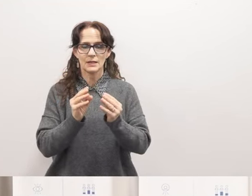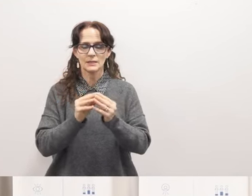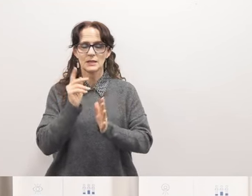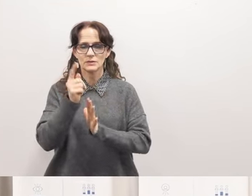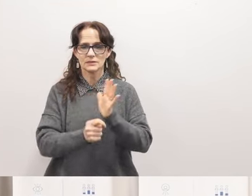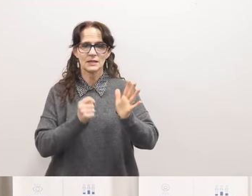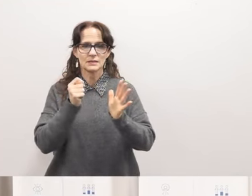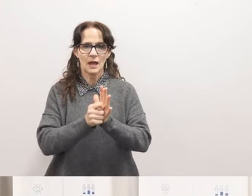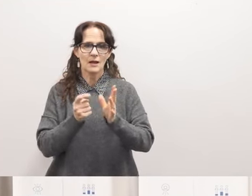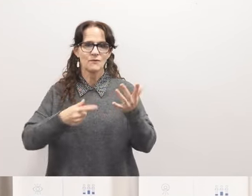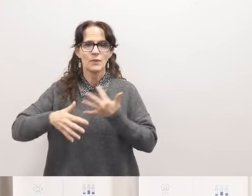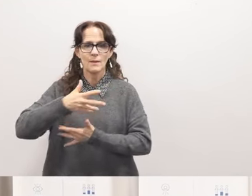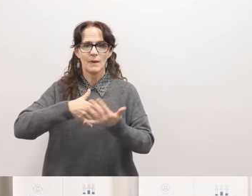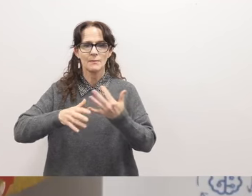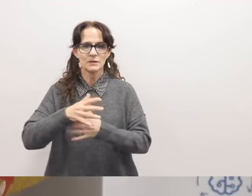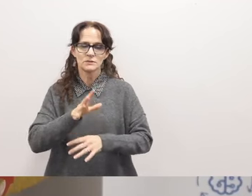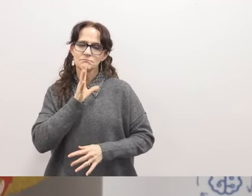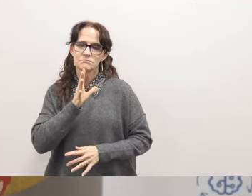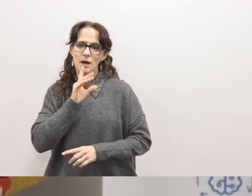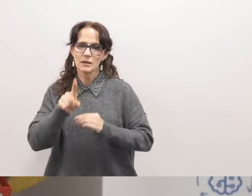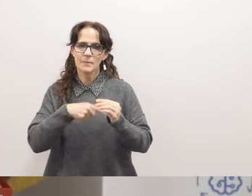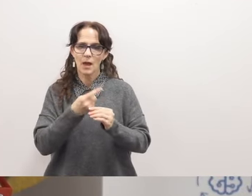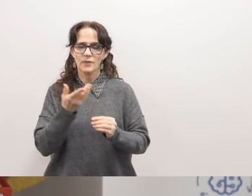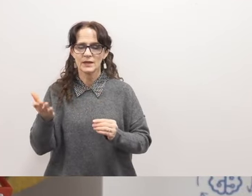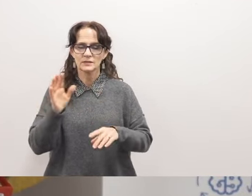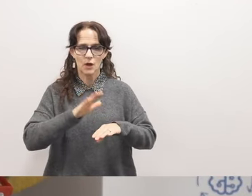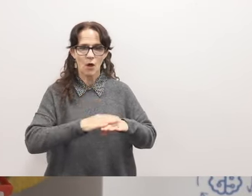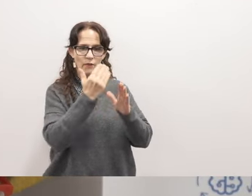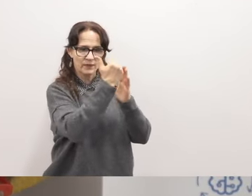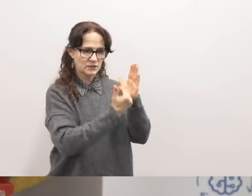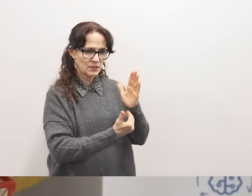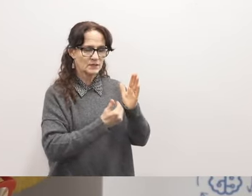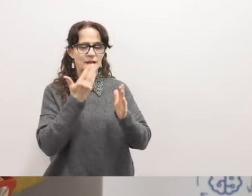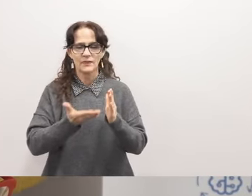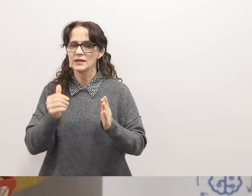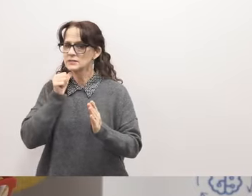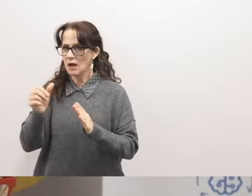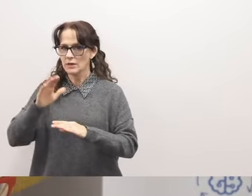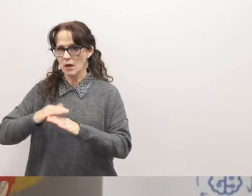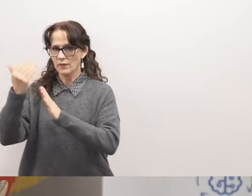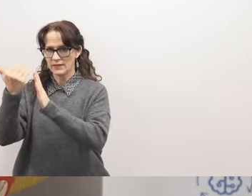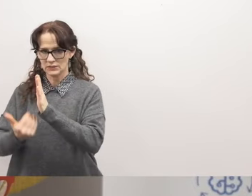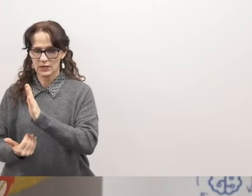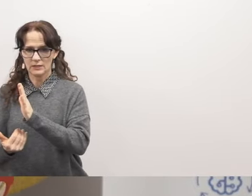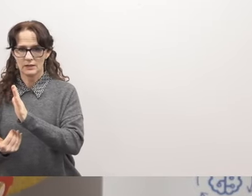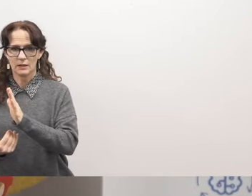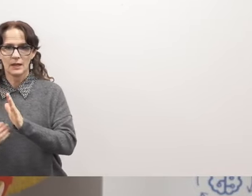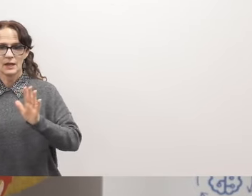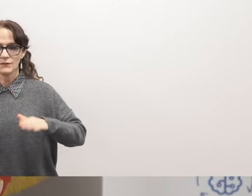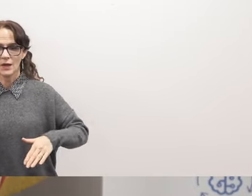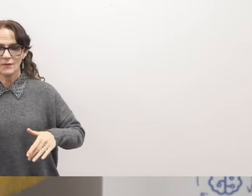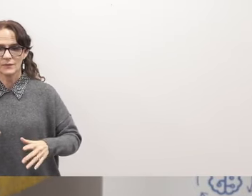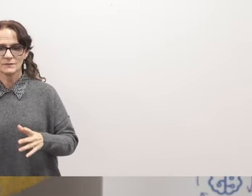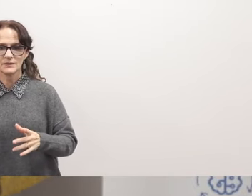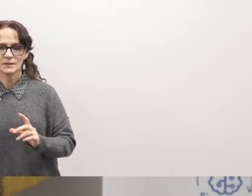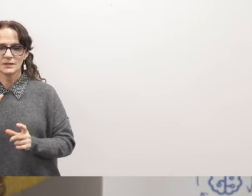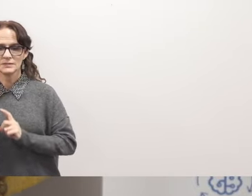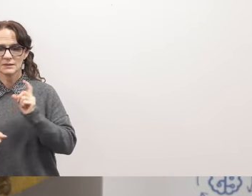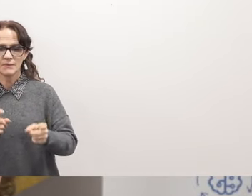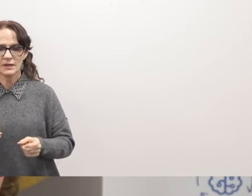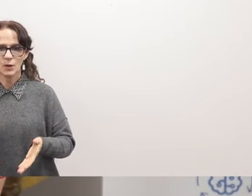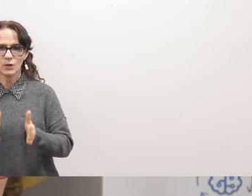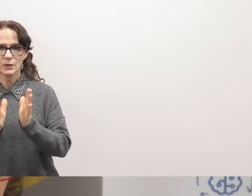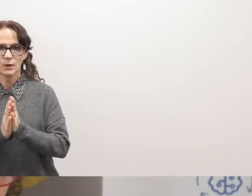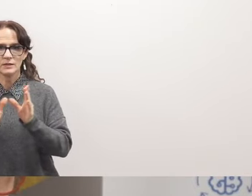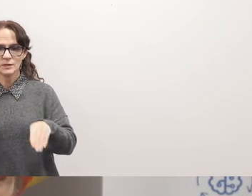comment on matters on the agenda and matters not on the agenda for those who have not already submitted a request we have provided